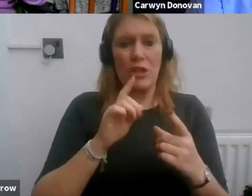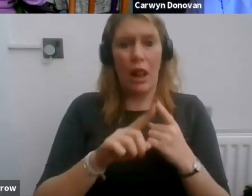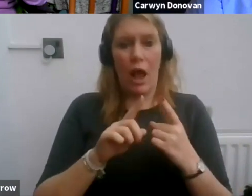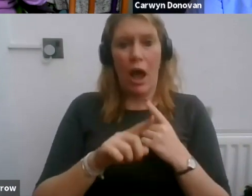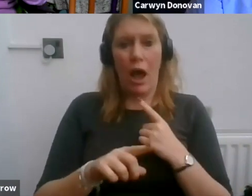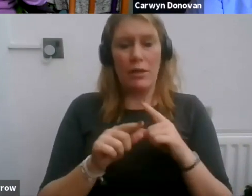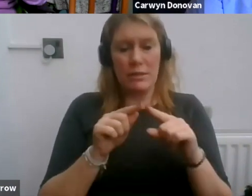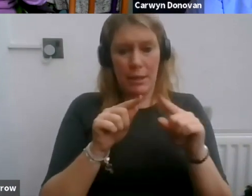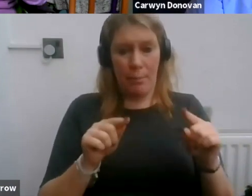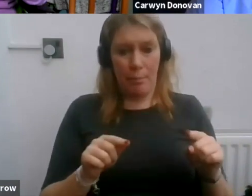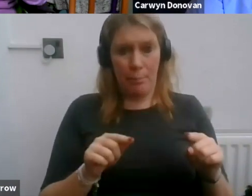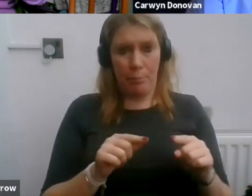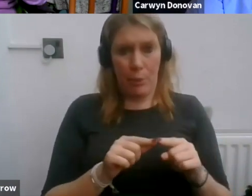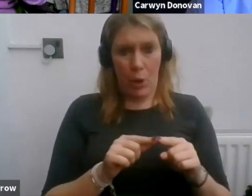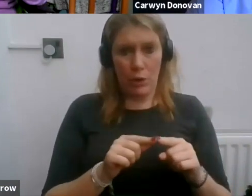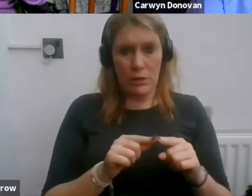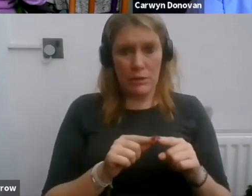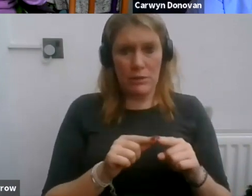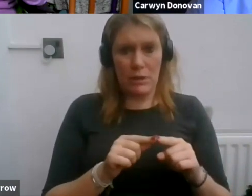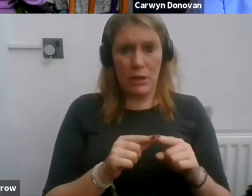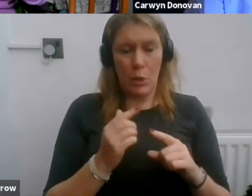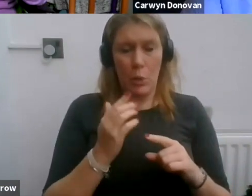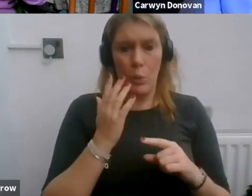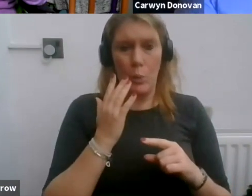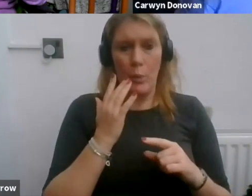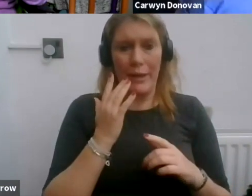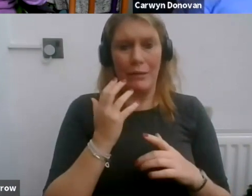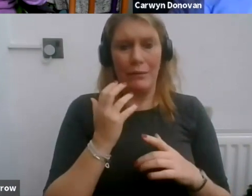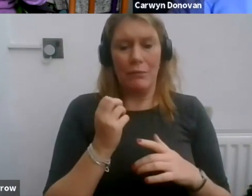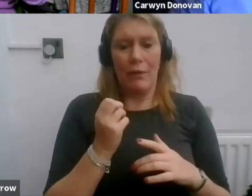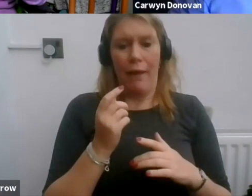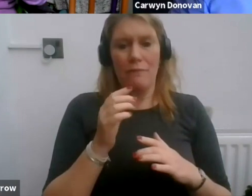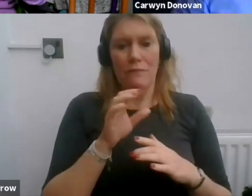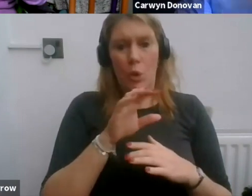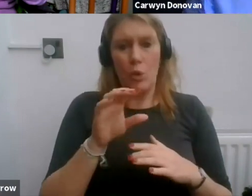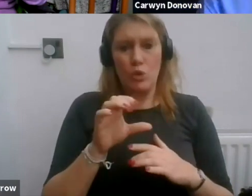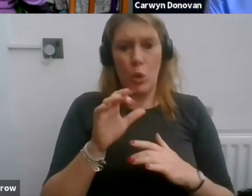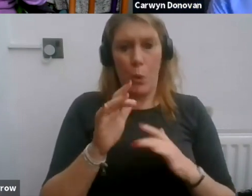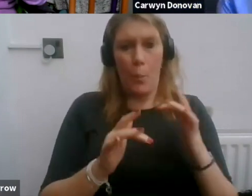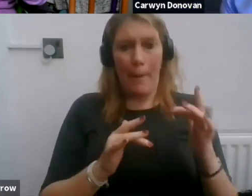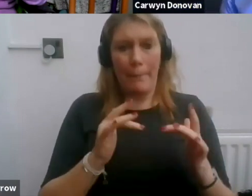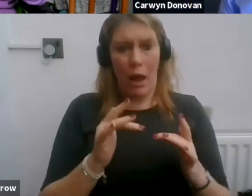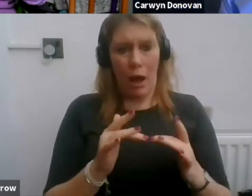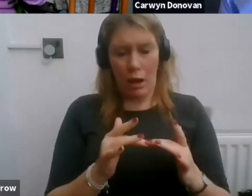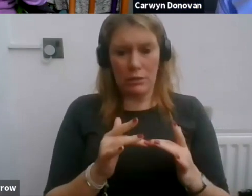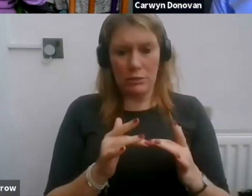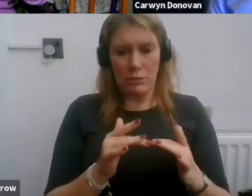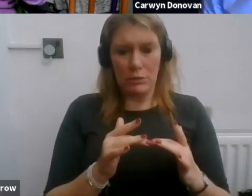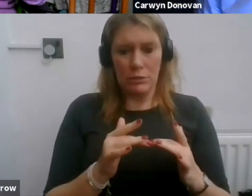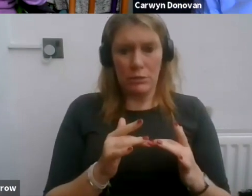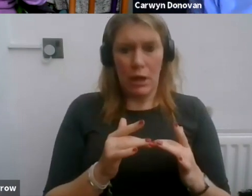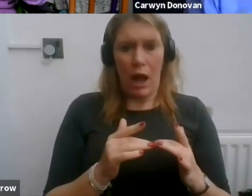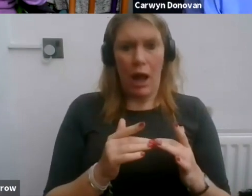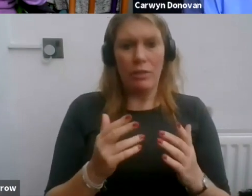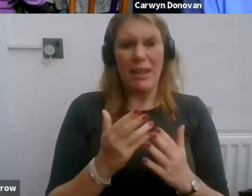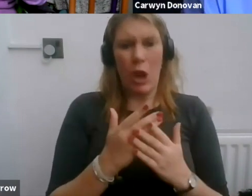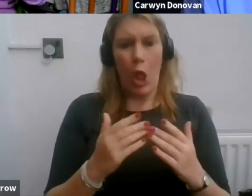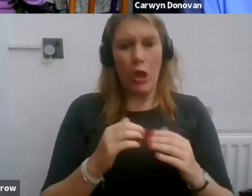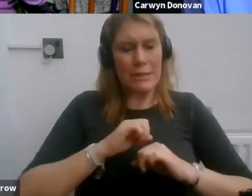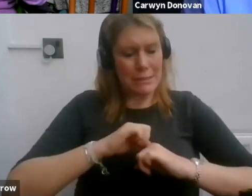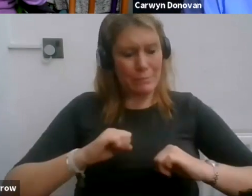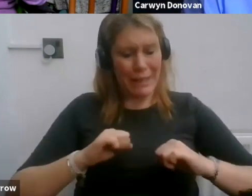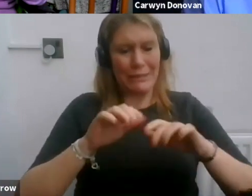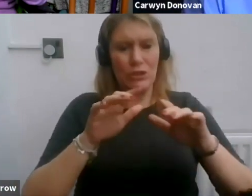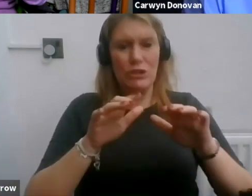that only appears when you are doing webinars and that allows you quite decent space to type questions.